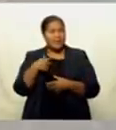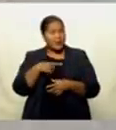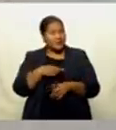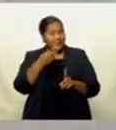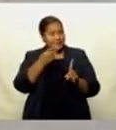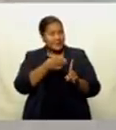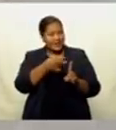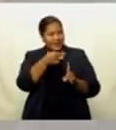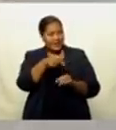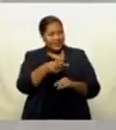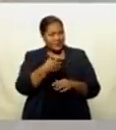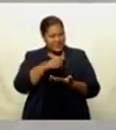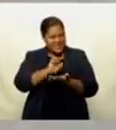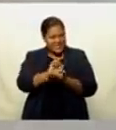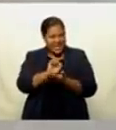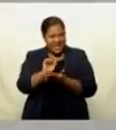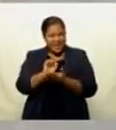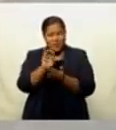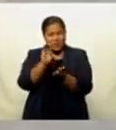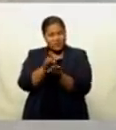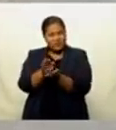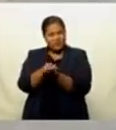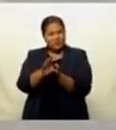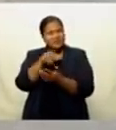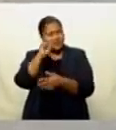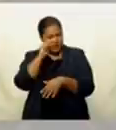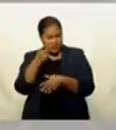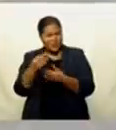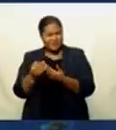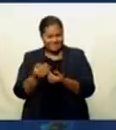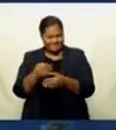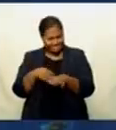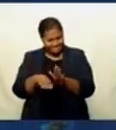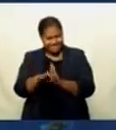that kai sales will pick up over the next few months.